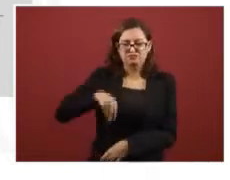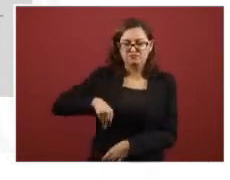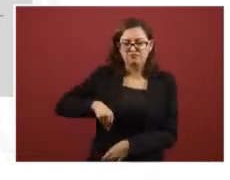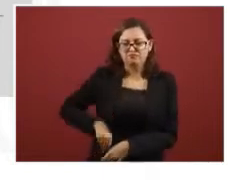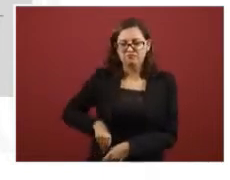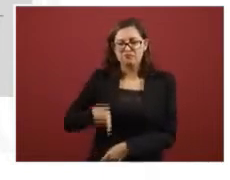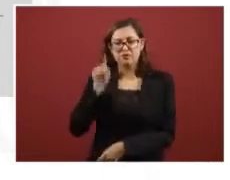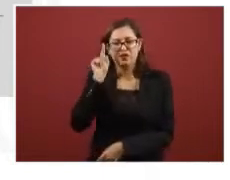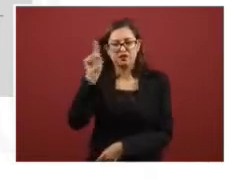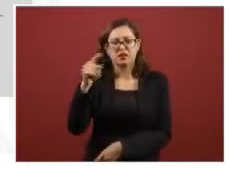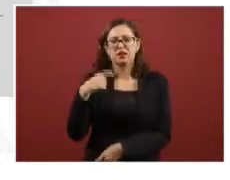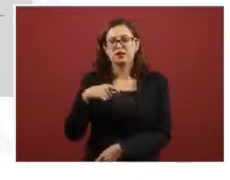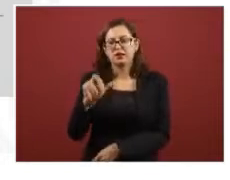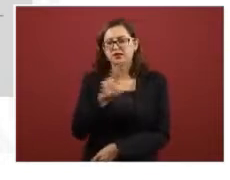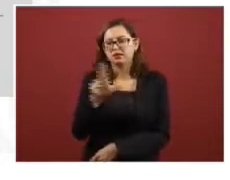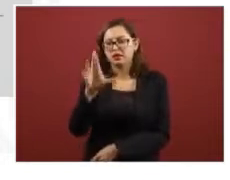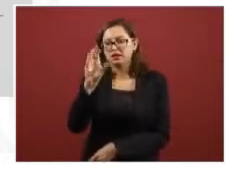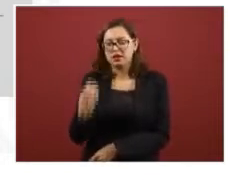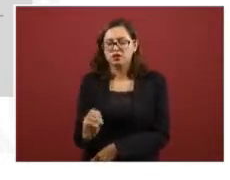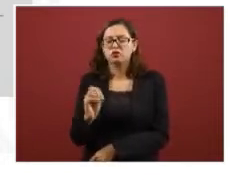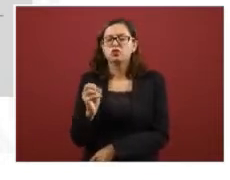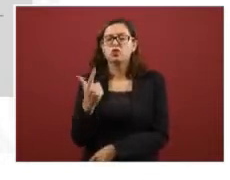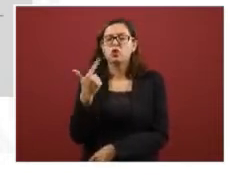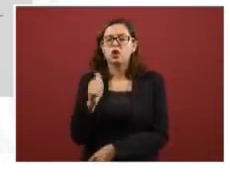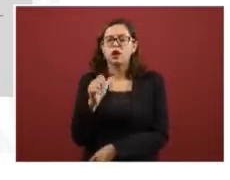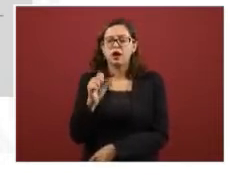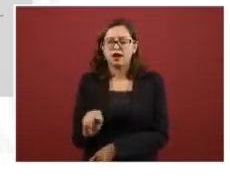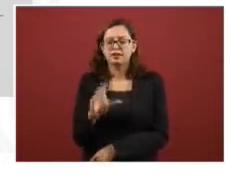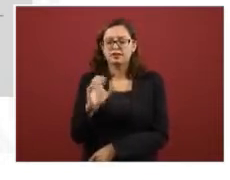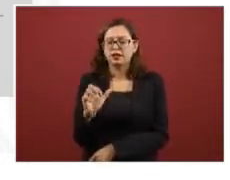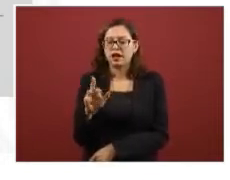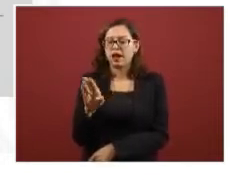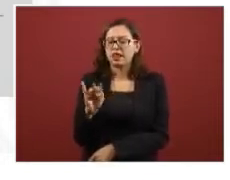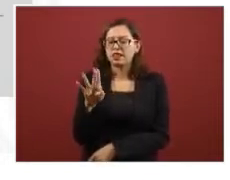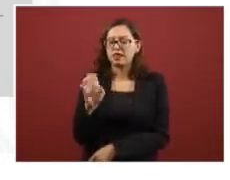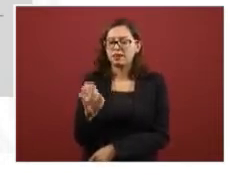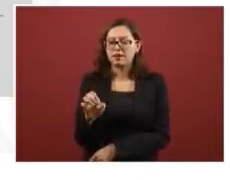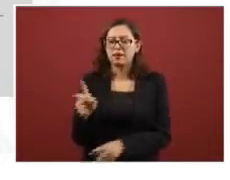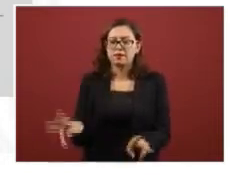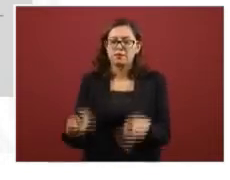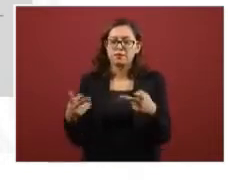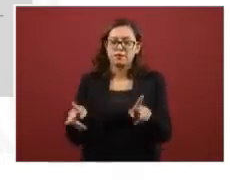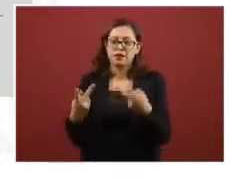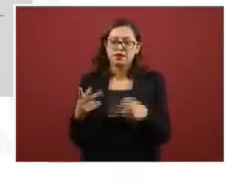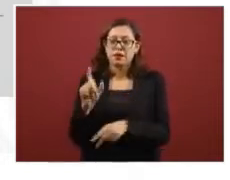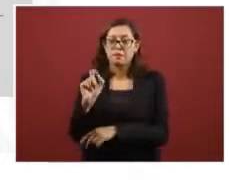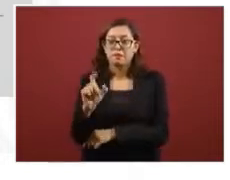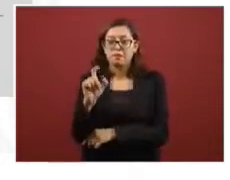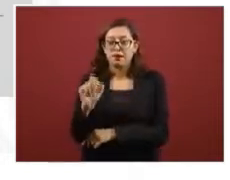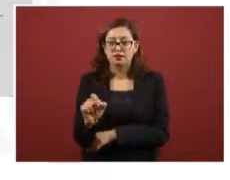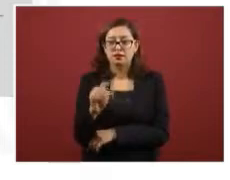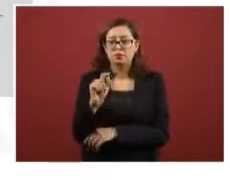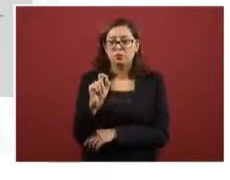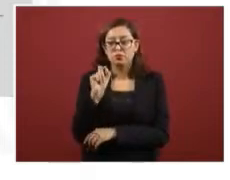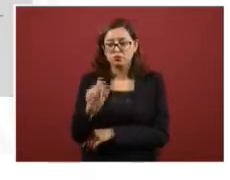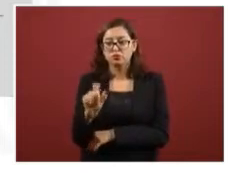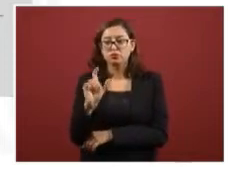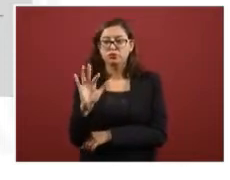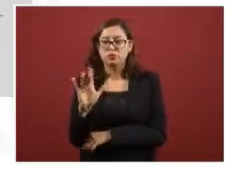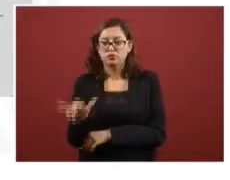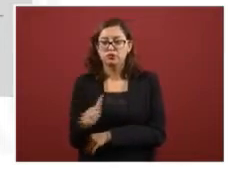pesos per kilo. The public price was $20.56 per kilo.